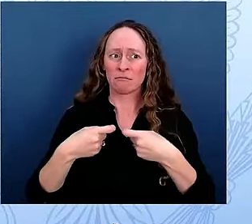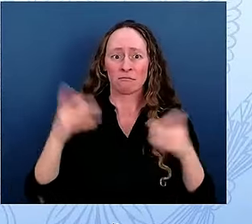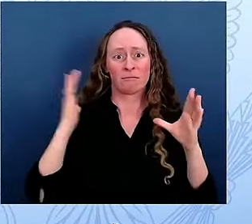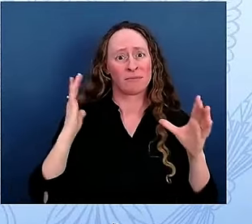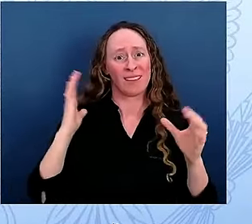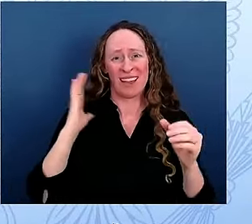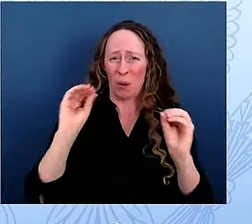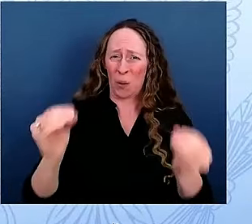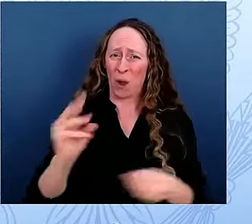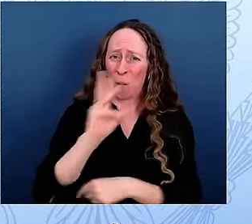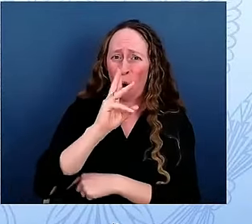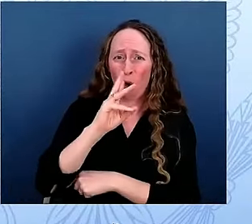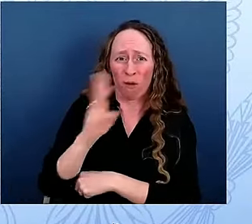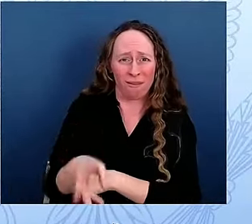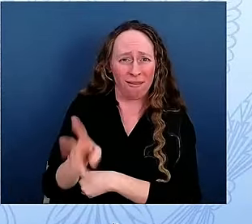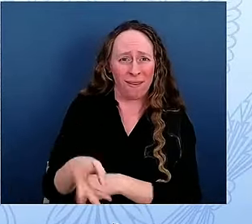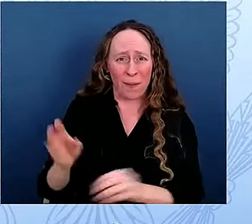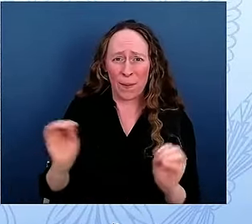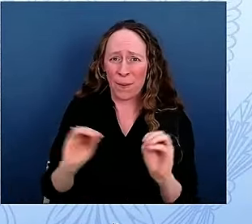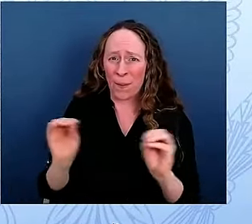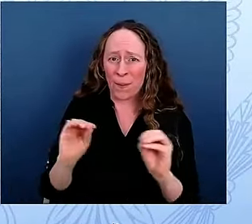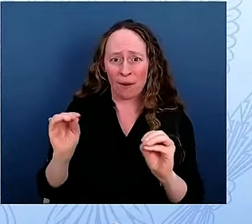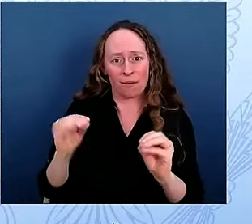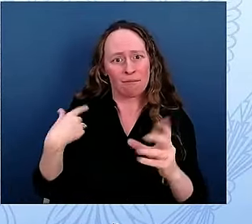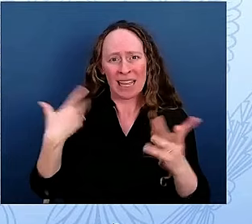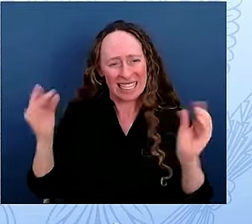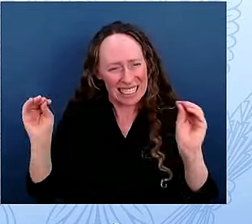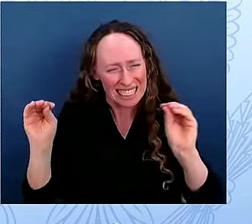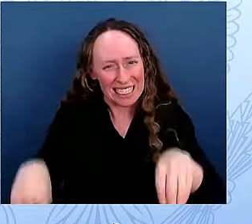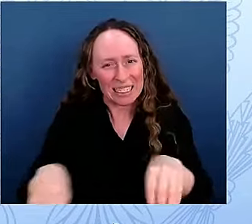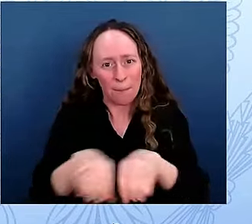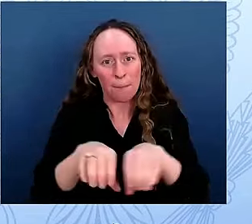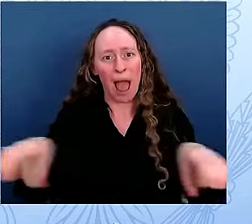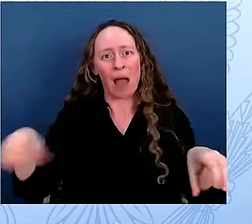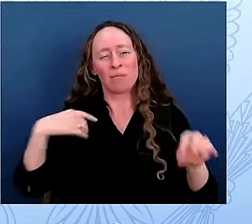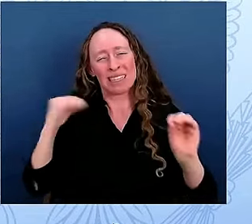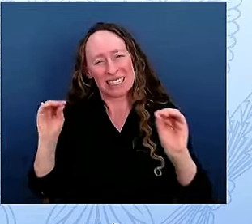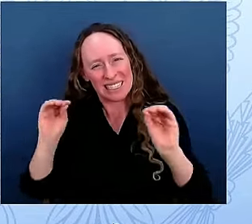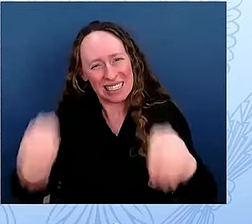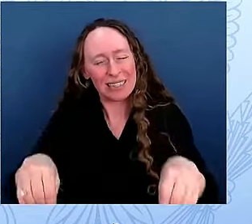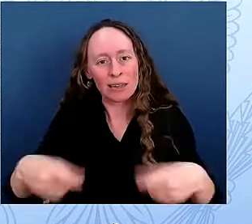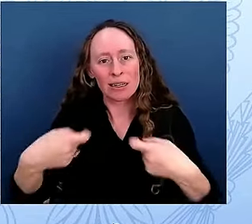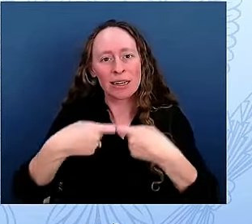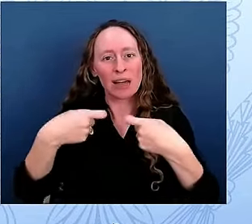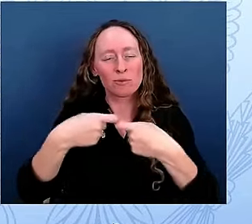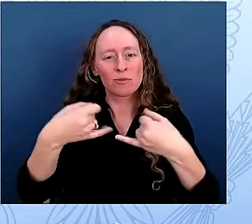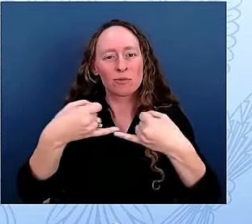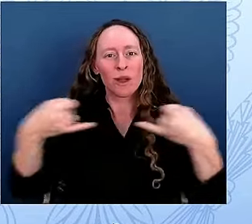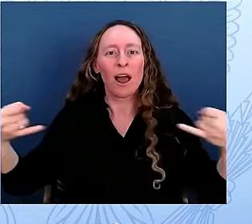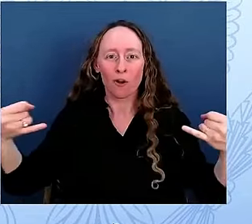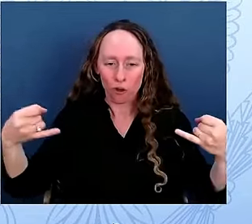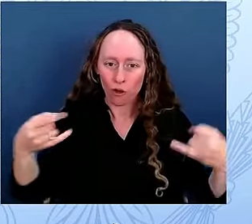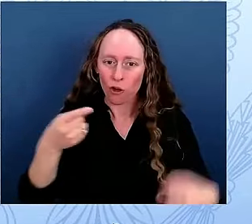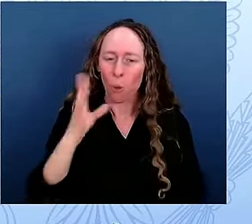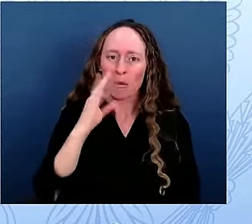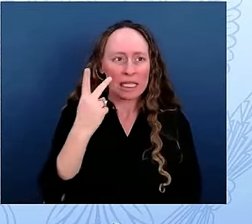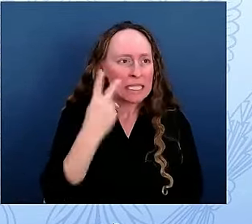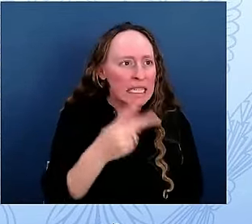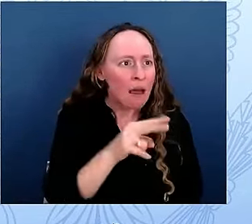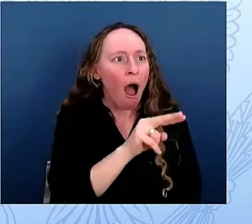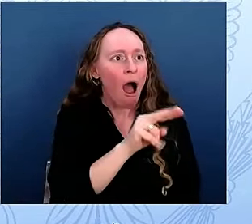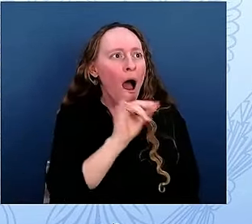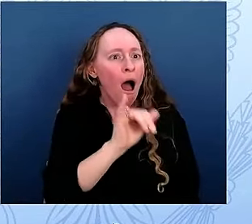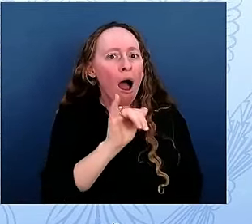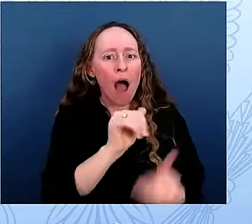put it in. And that's what you'll learn on this tour. The rendering tells you that story. Who